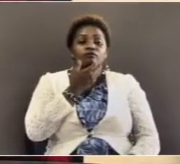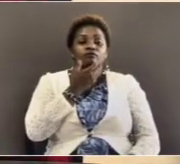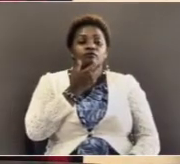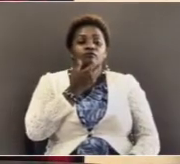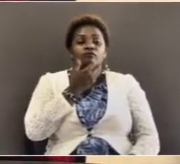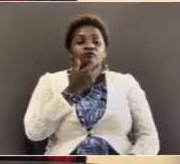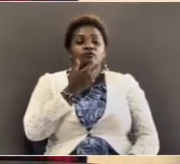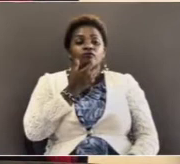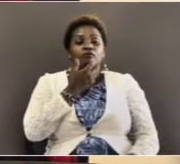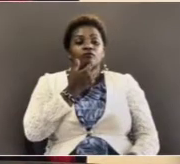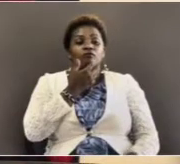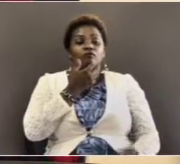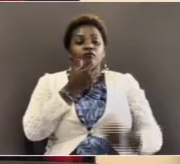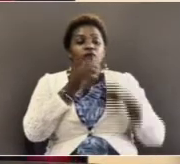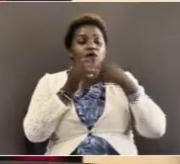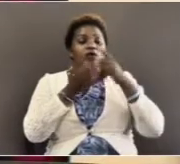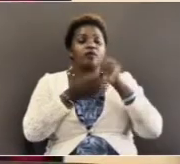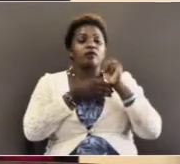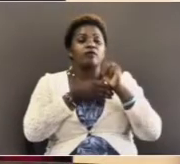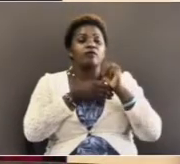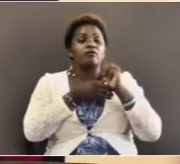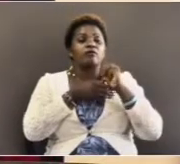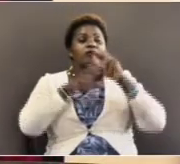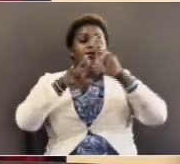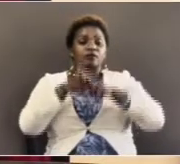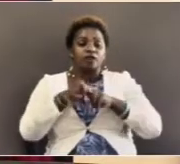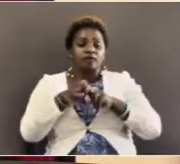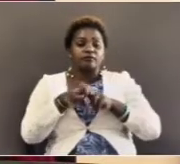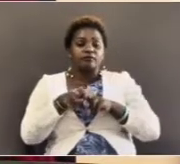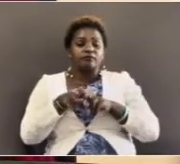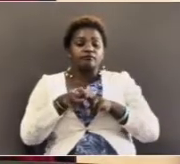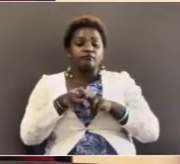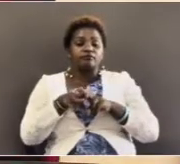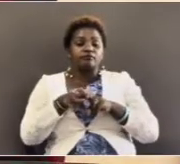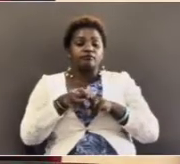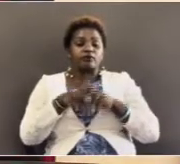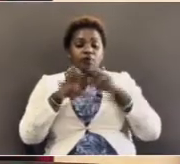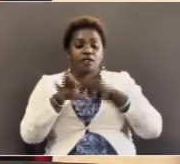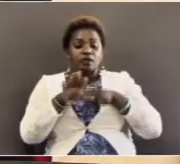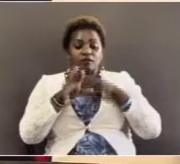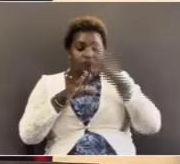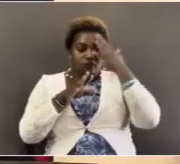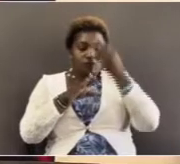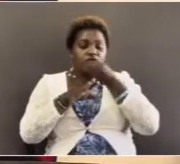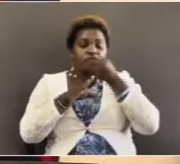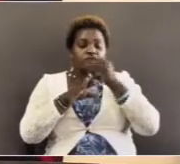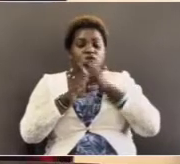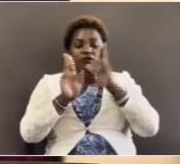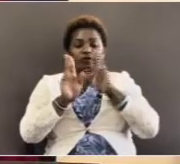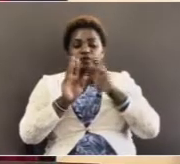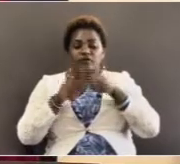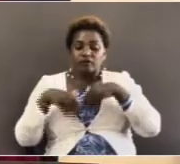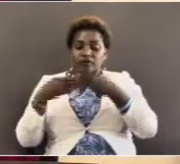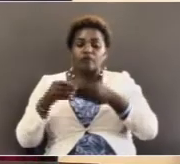So he turned in, he went in, he sat with them, and a meal was put